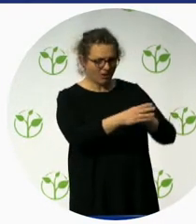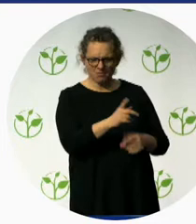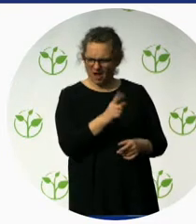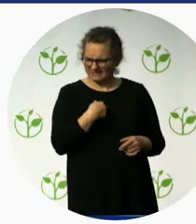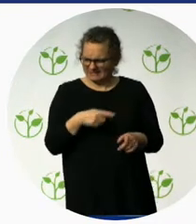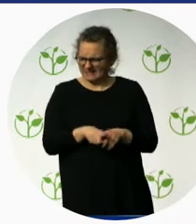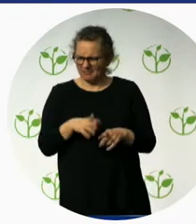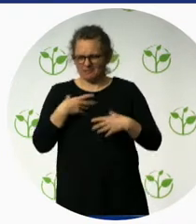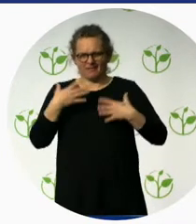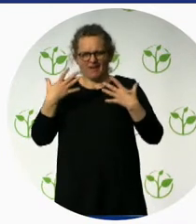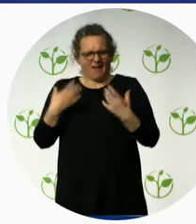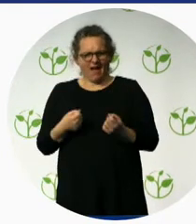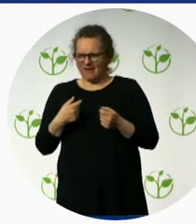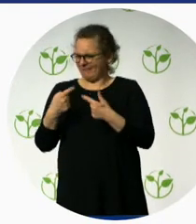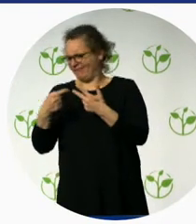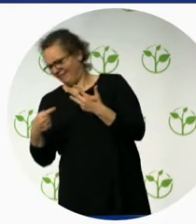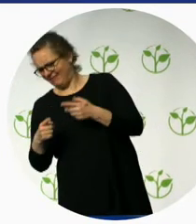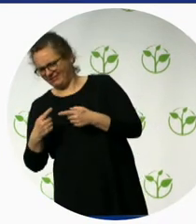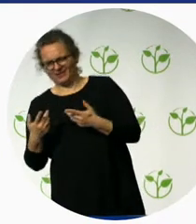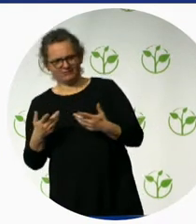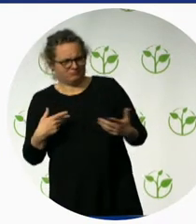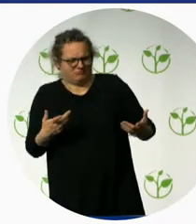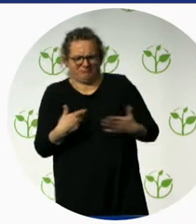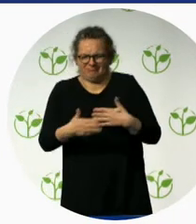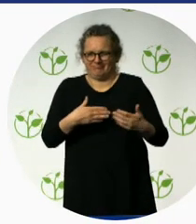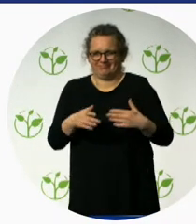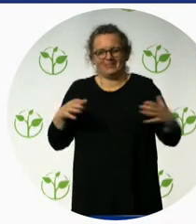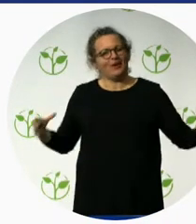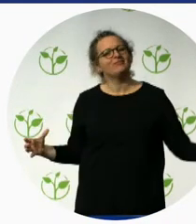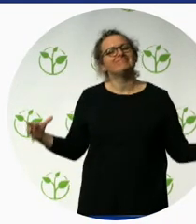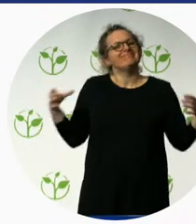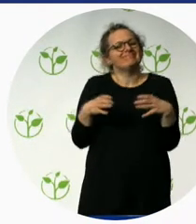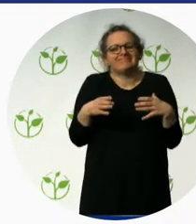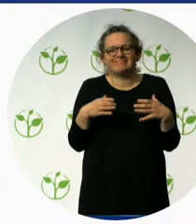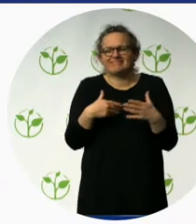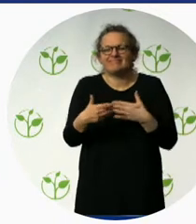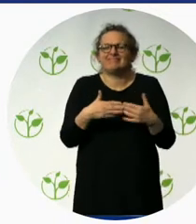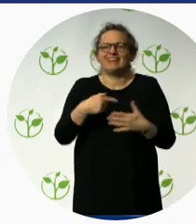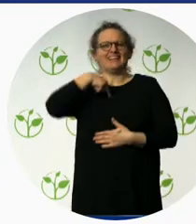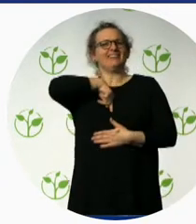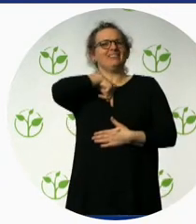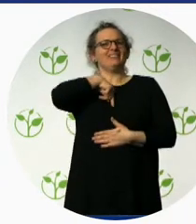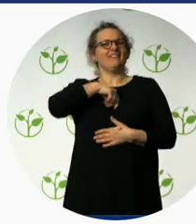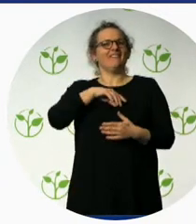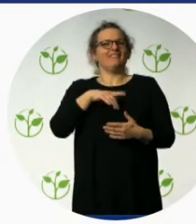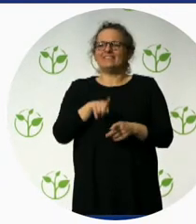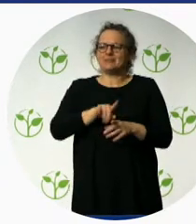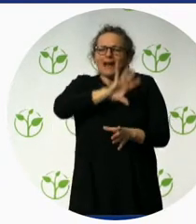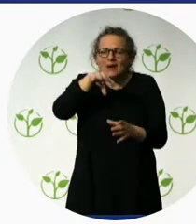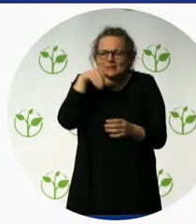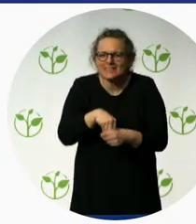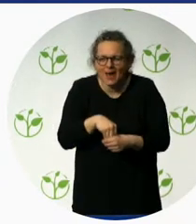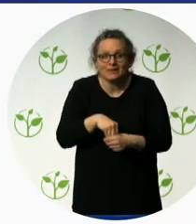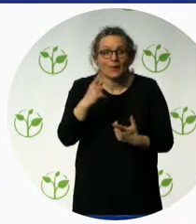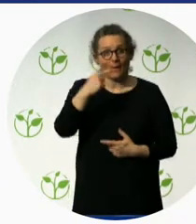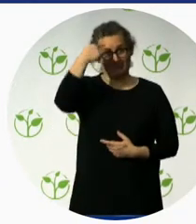to their communities and became accessibility and inclusion ambassadors in their own network. Making their offices